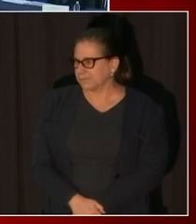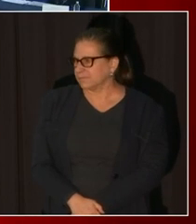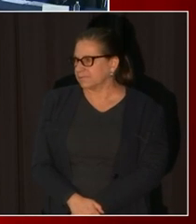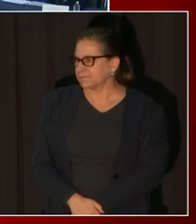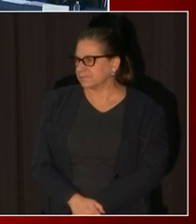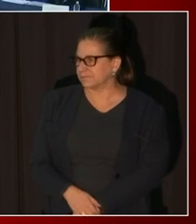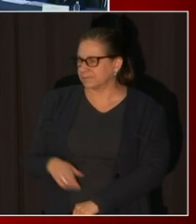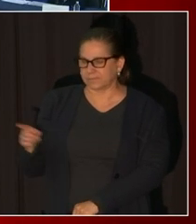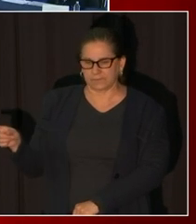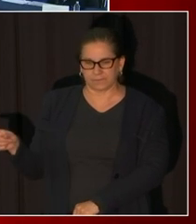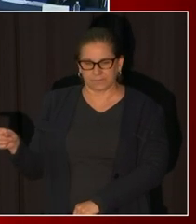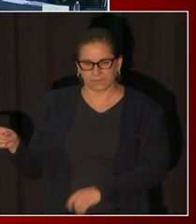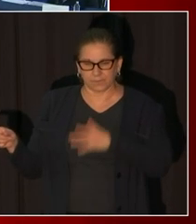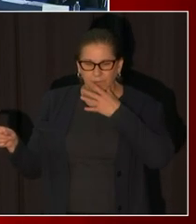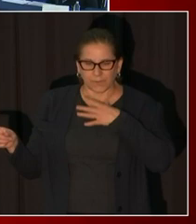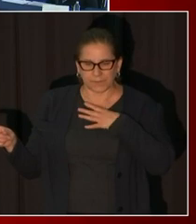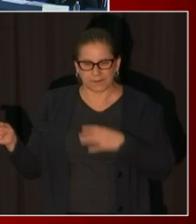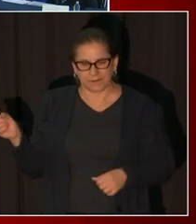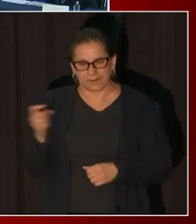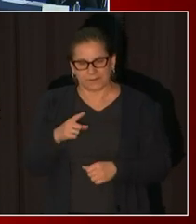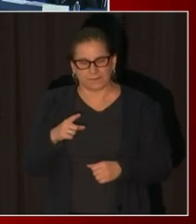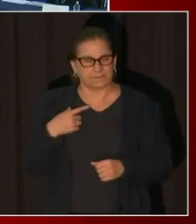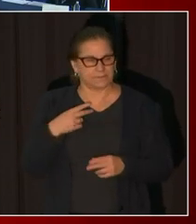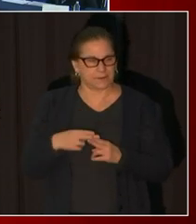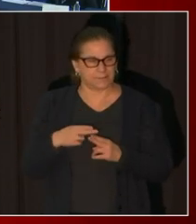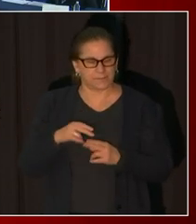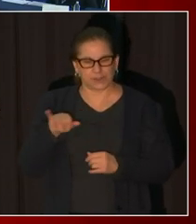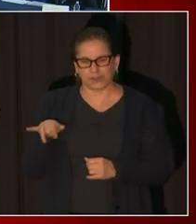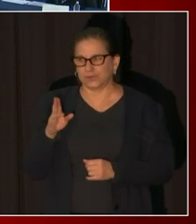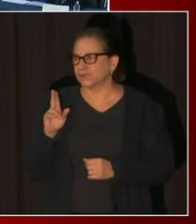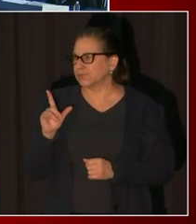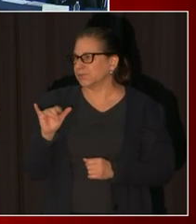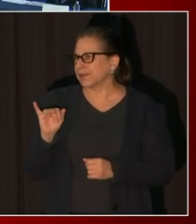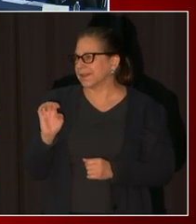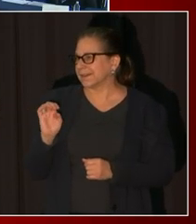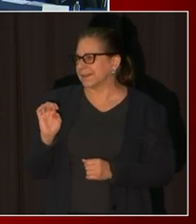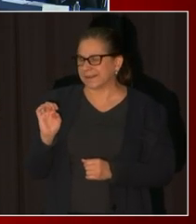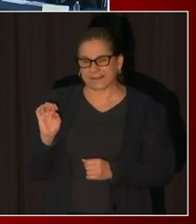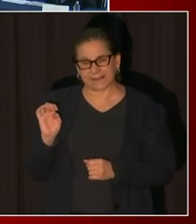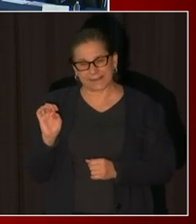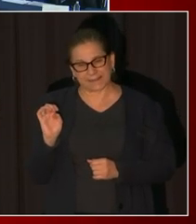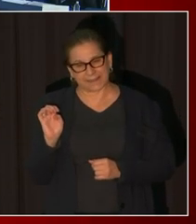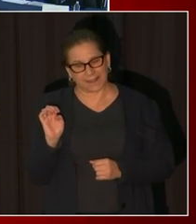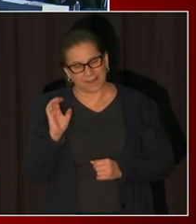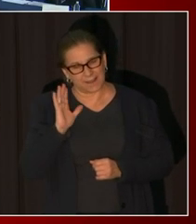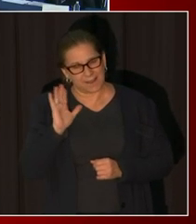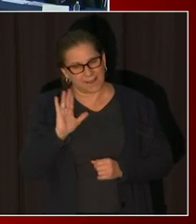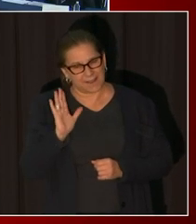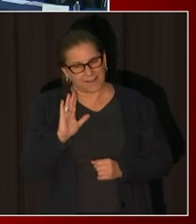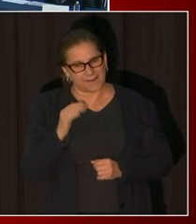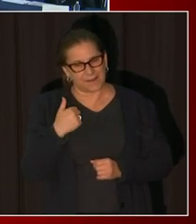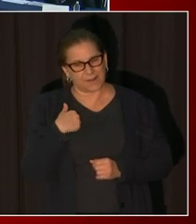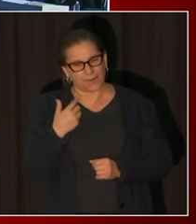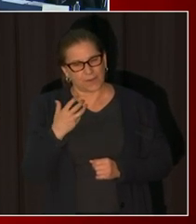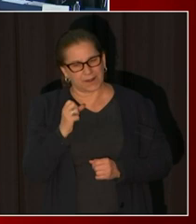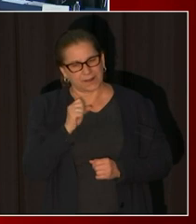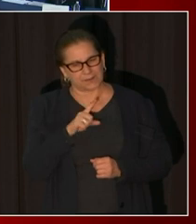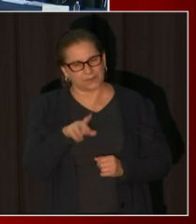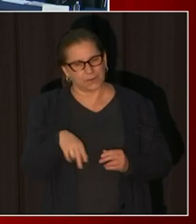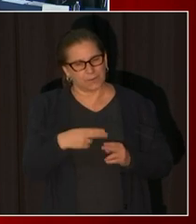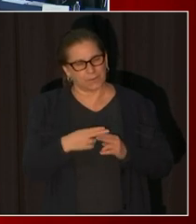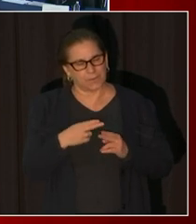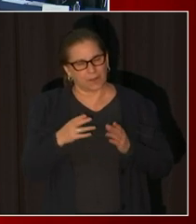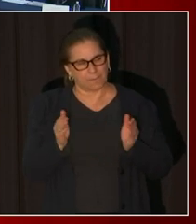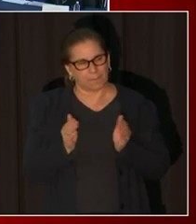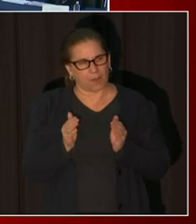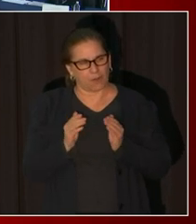wanted to ask about the earlier round of microgrants you said that 7 000 businesses applied do you